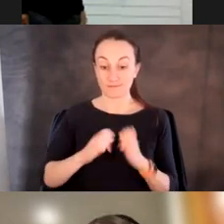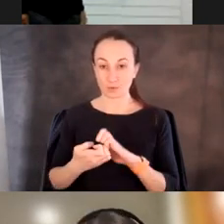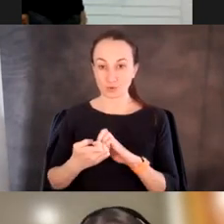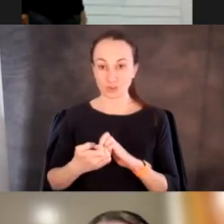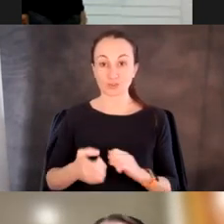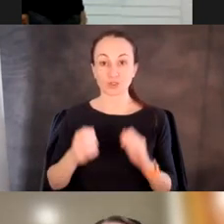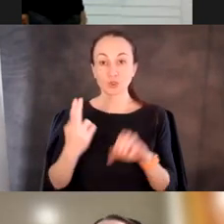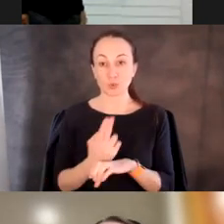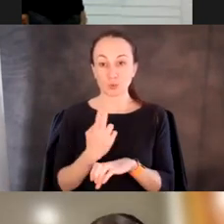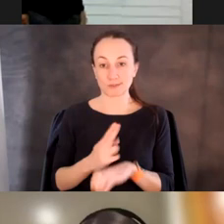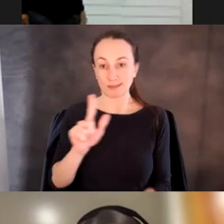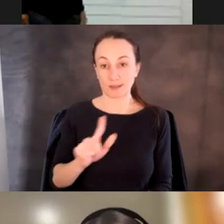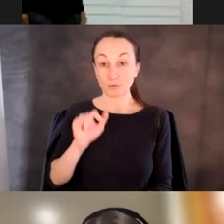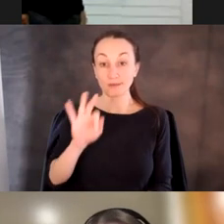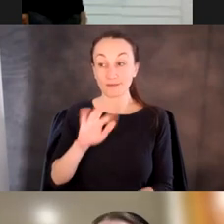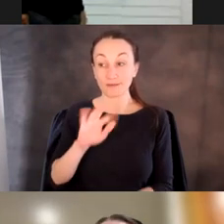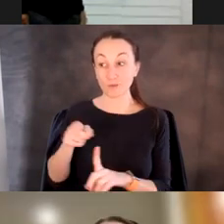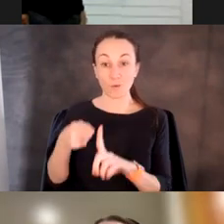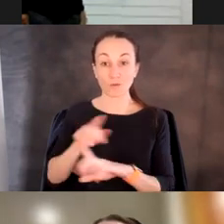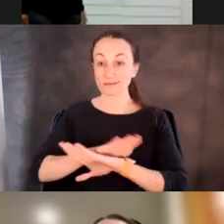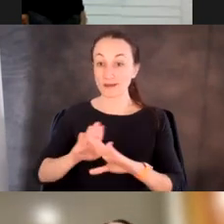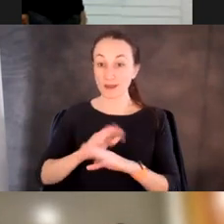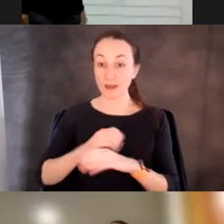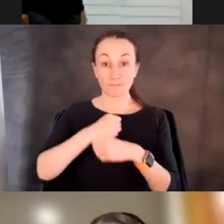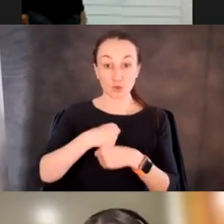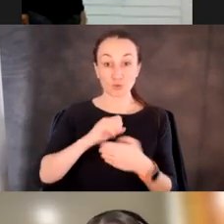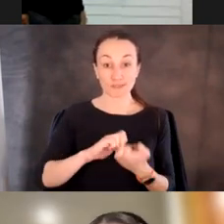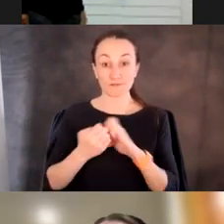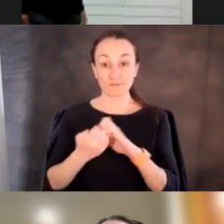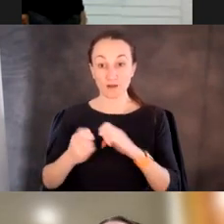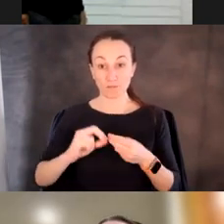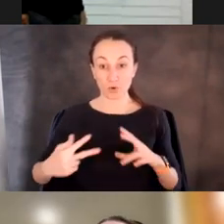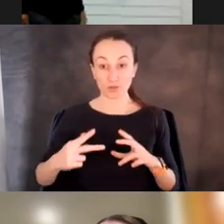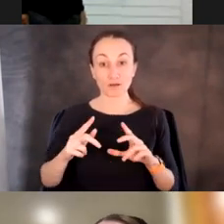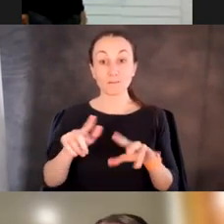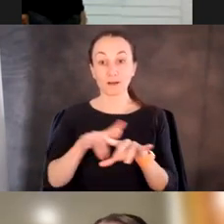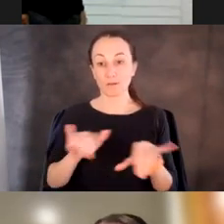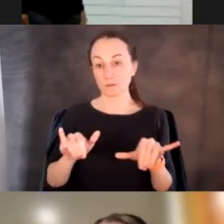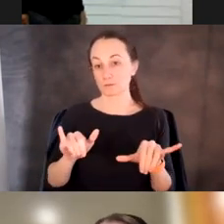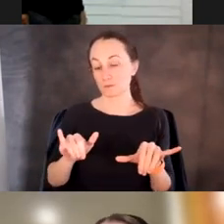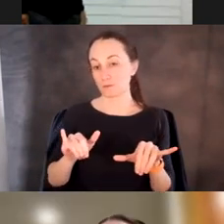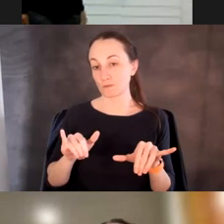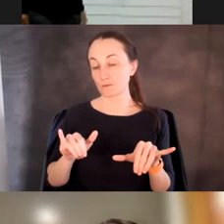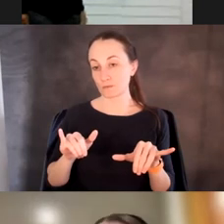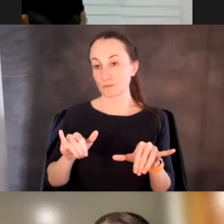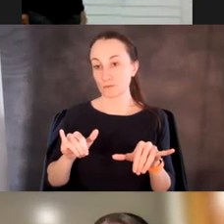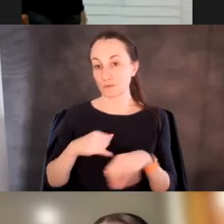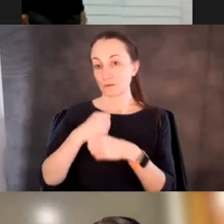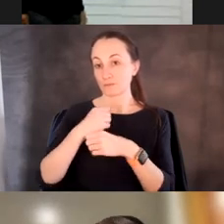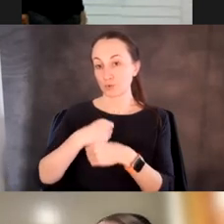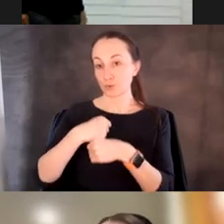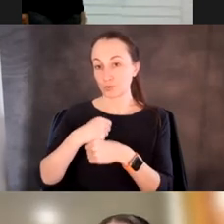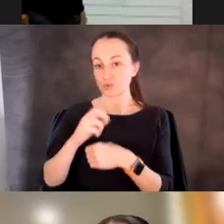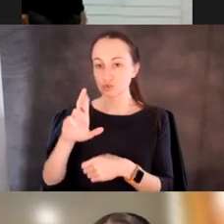um, it, if our goal is to not just produce and evolve protein, but also, uh, take this opportunity to produce